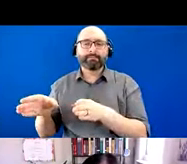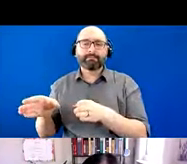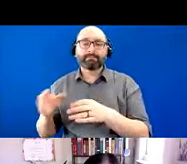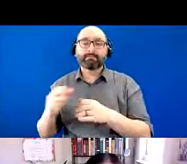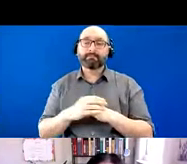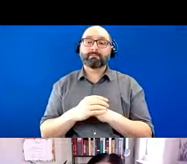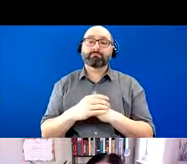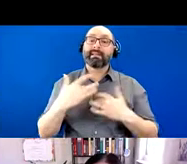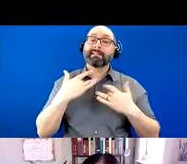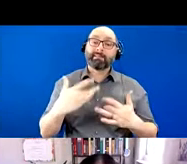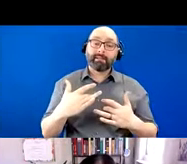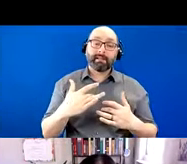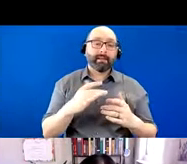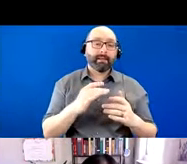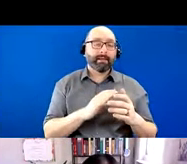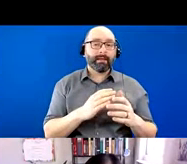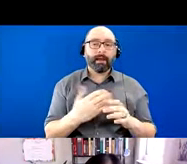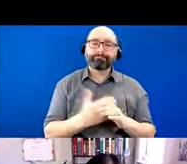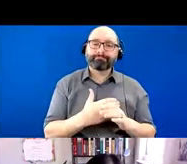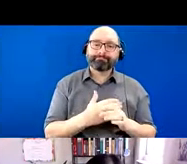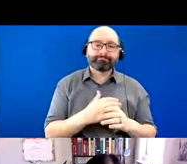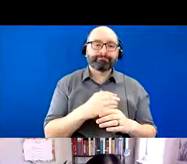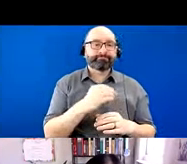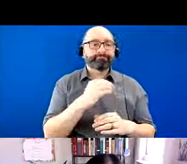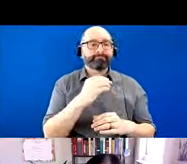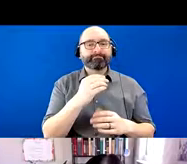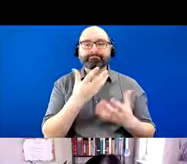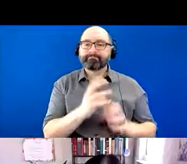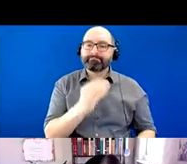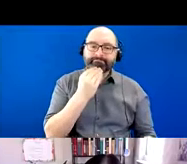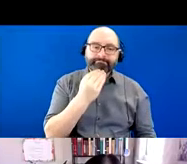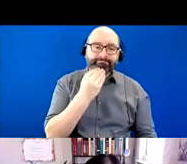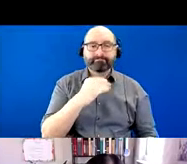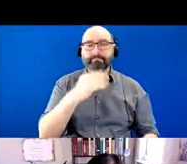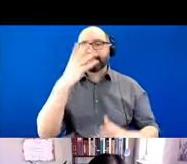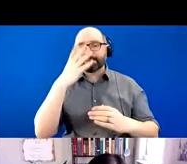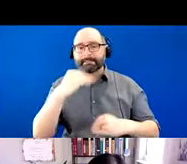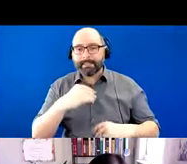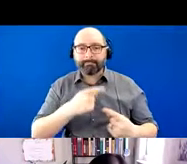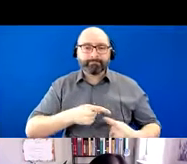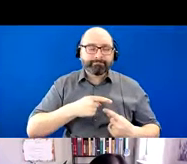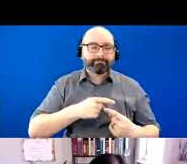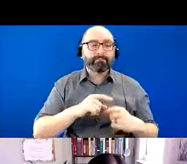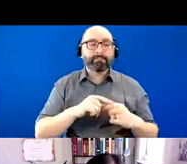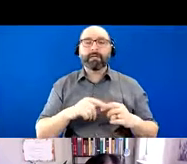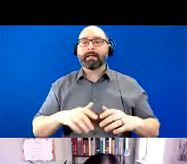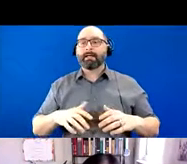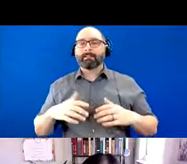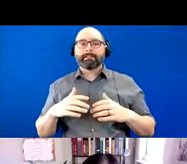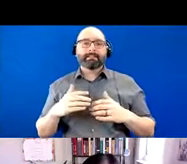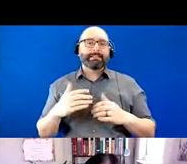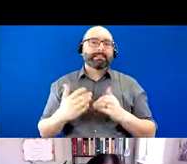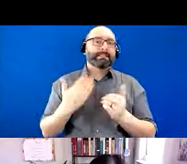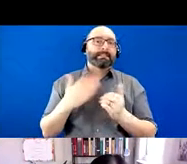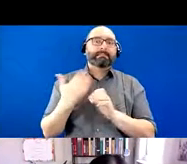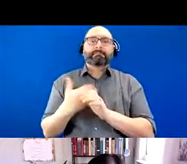present as well in appetite or sleep, agitation or slowed behavior. The person may